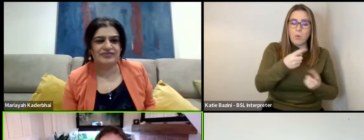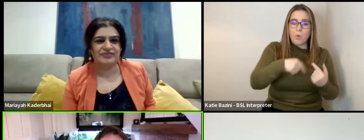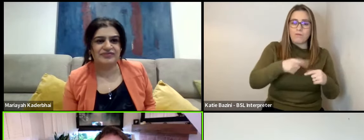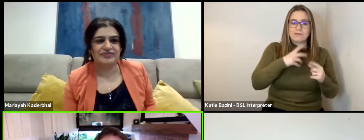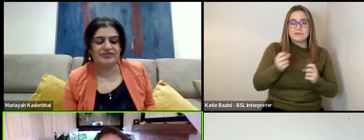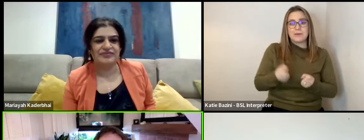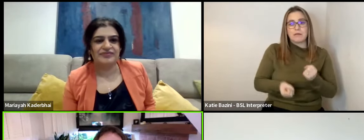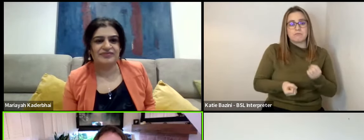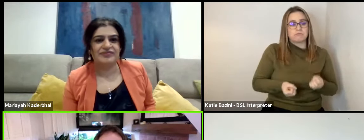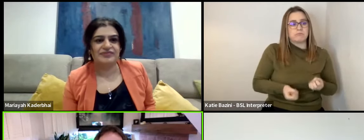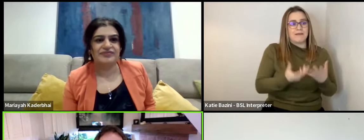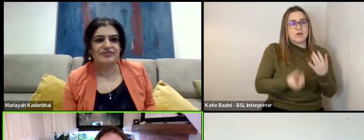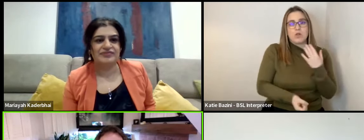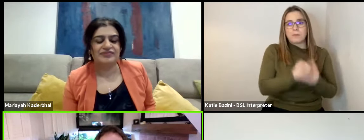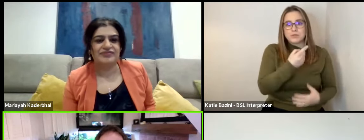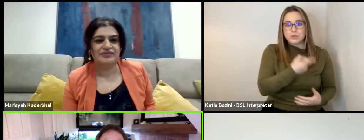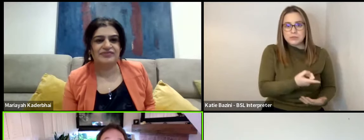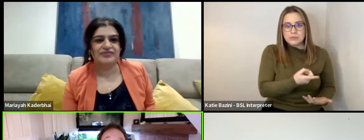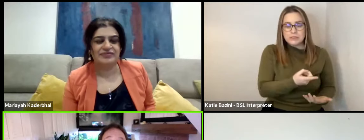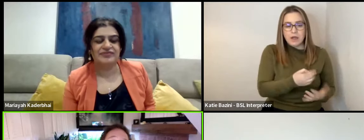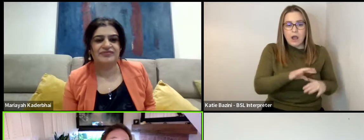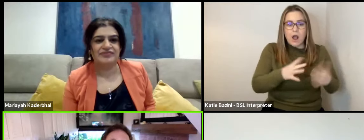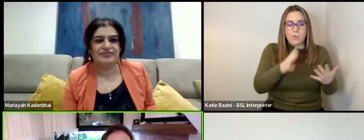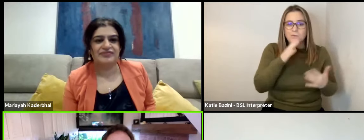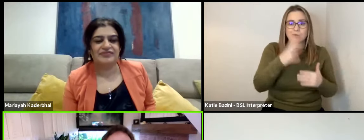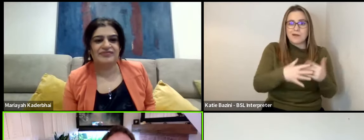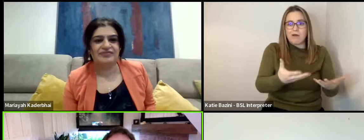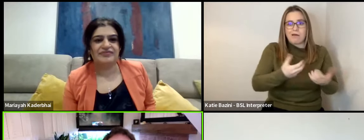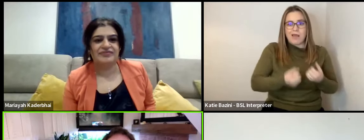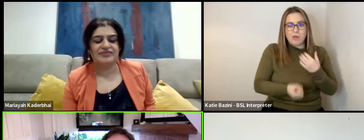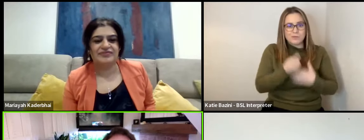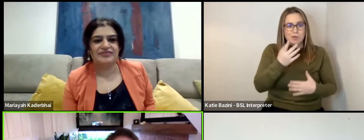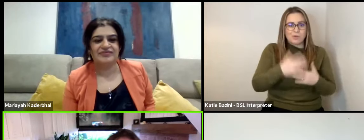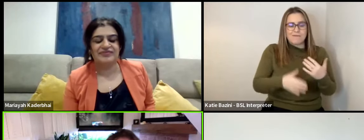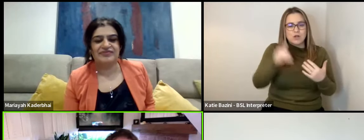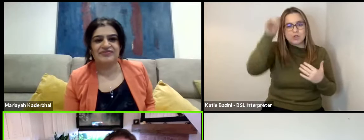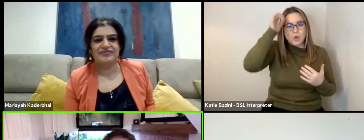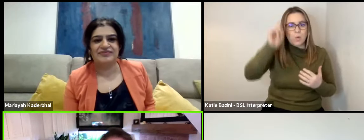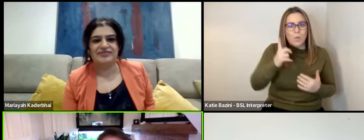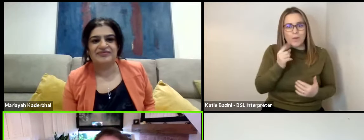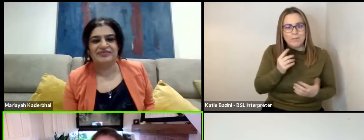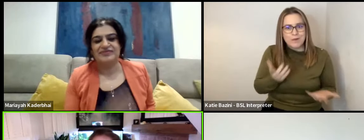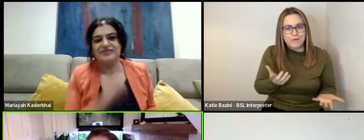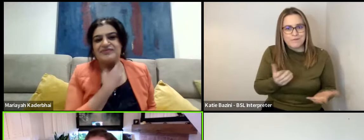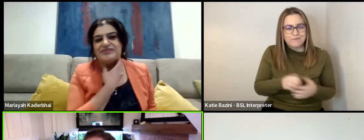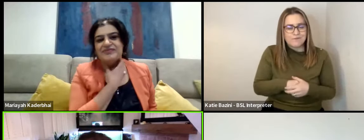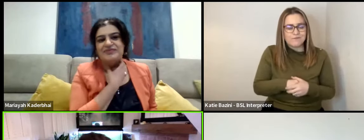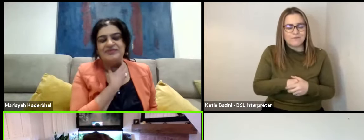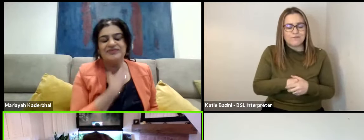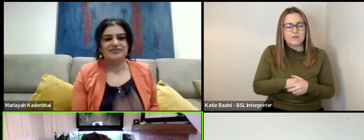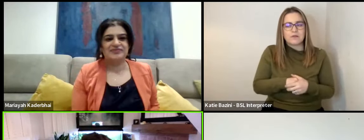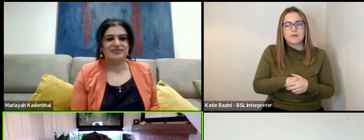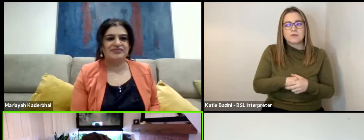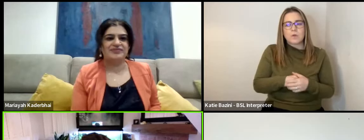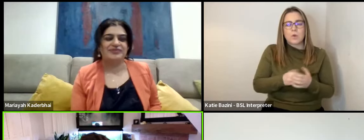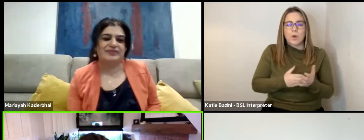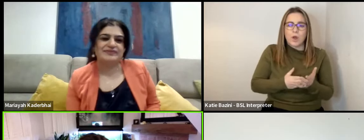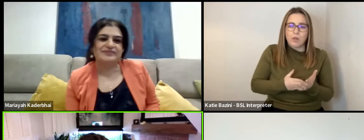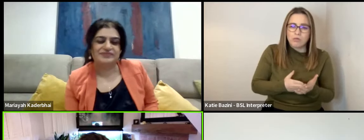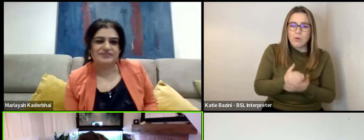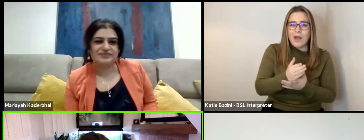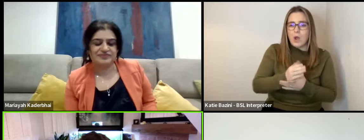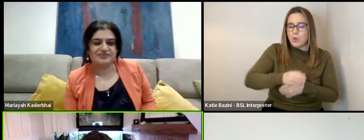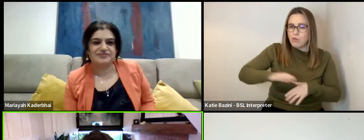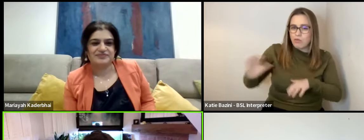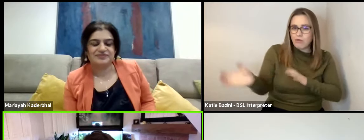to be given an opportunity. Otherwise, we'll never get that opportunity. We'll never know what we're capable of. So right across the board, the casting